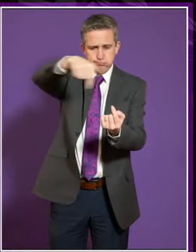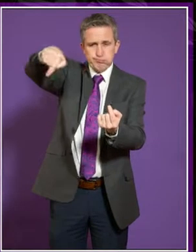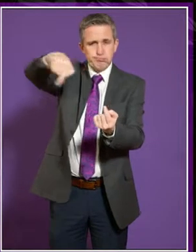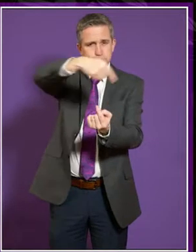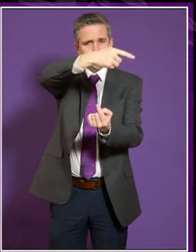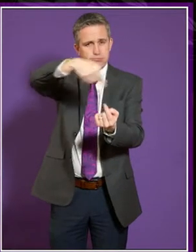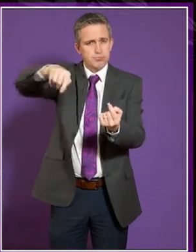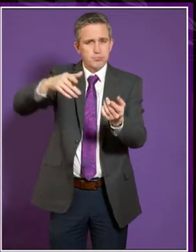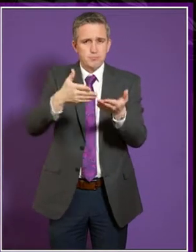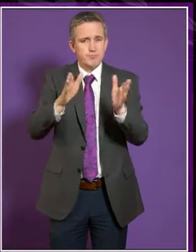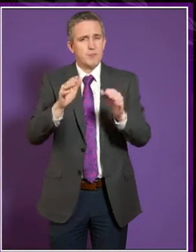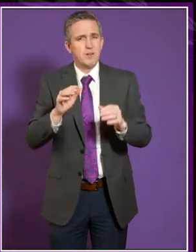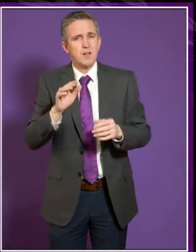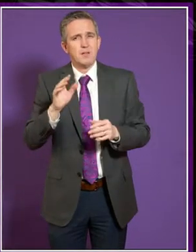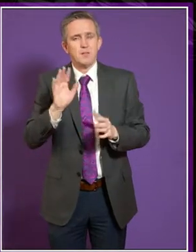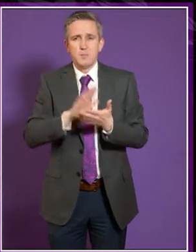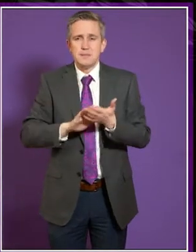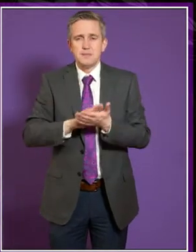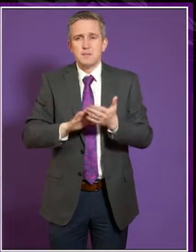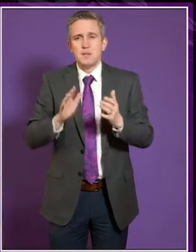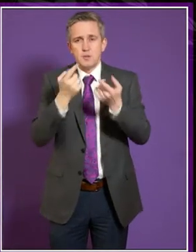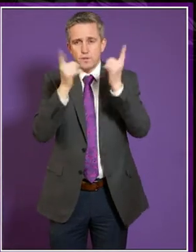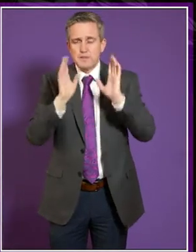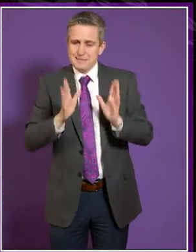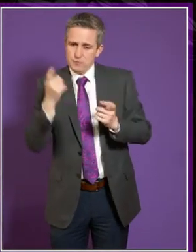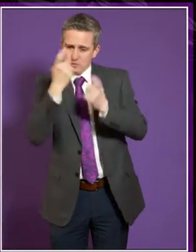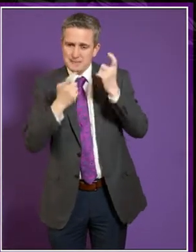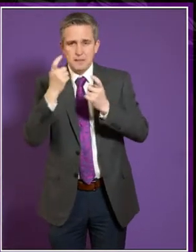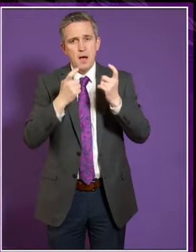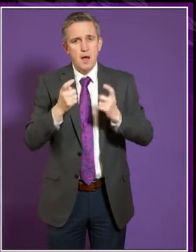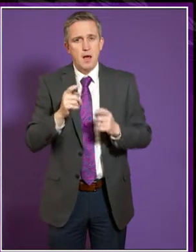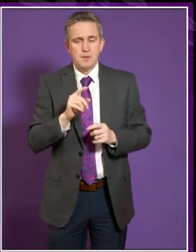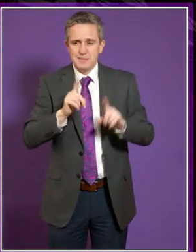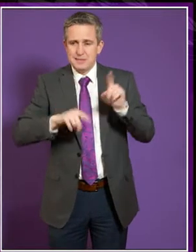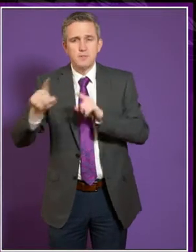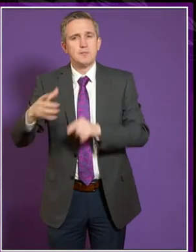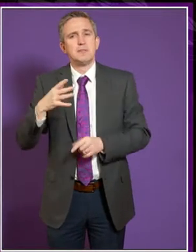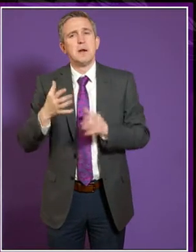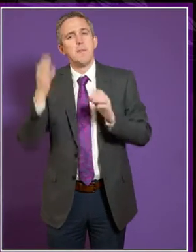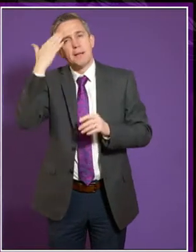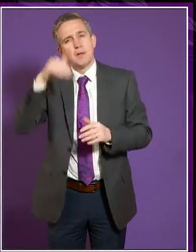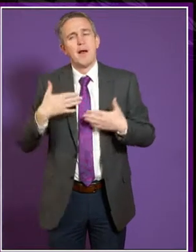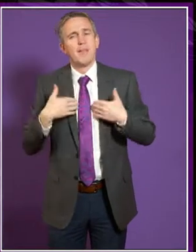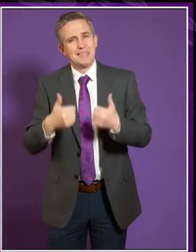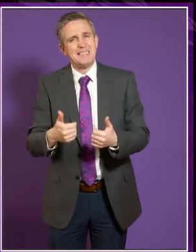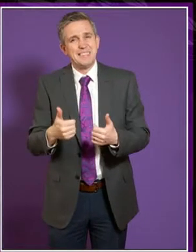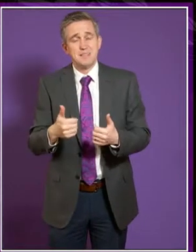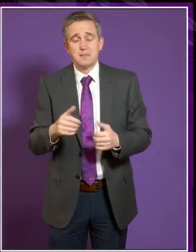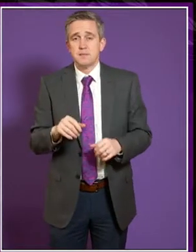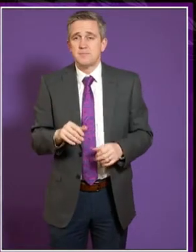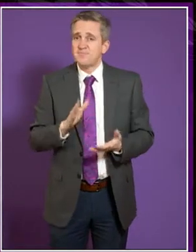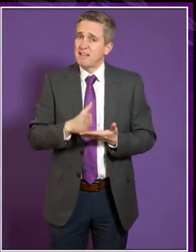And there's a risk that that might be taken less seriously. But I certainly know from conversations with students, I think that's an emerging issue